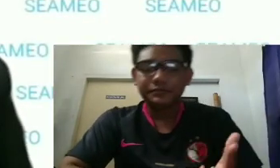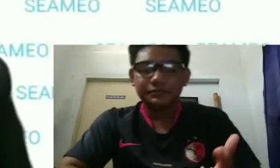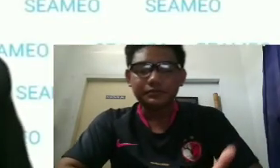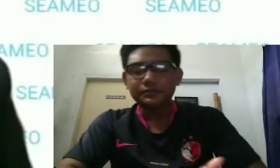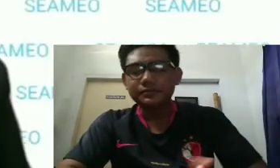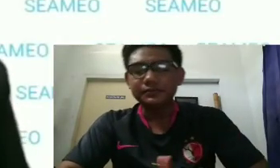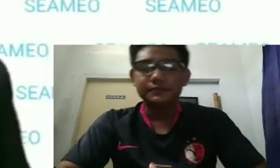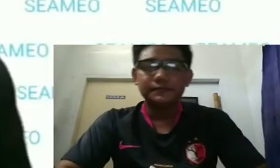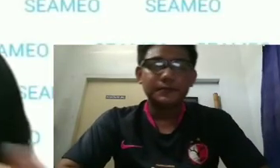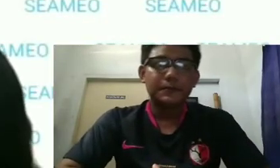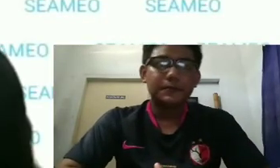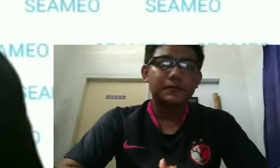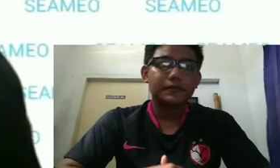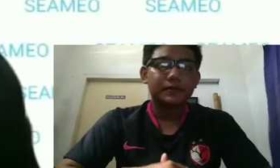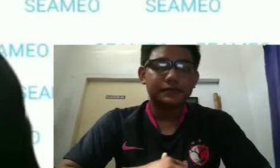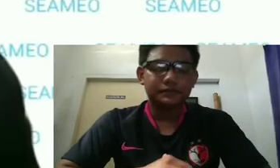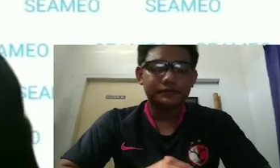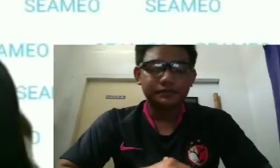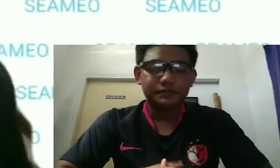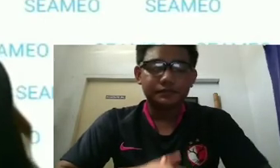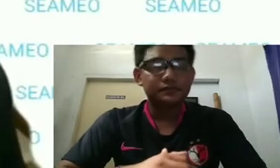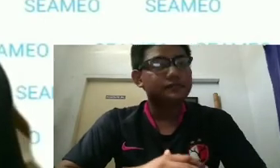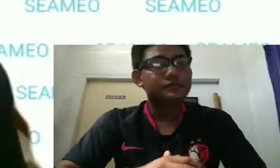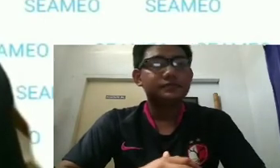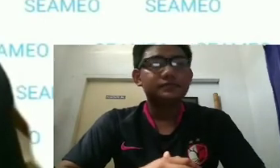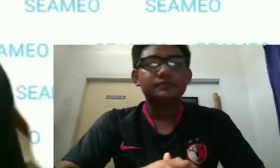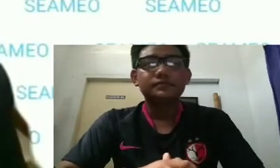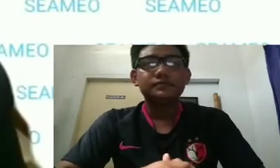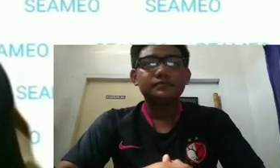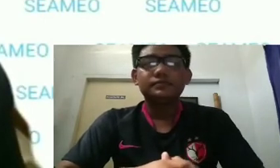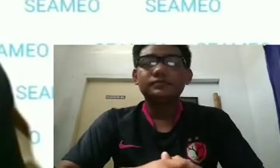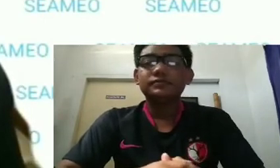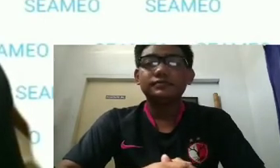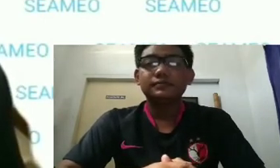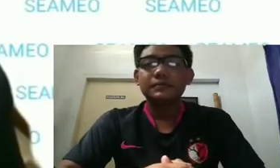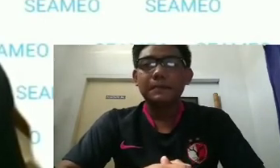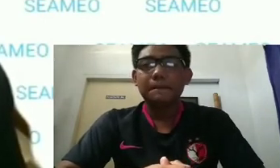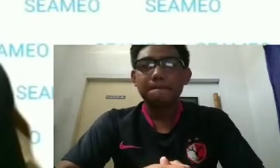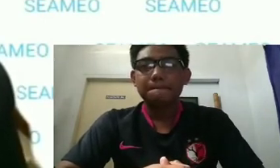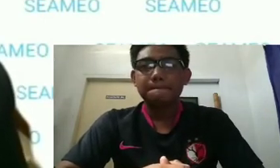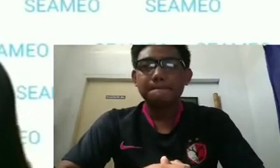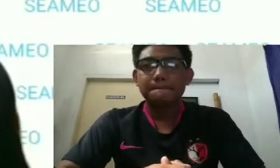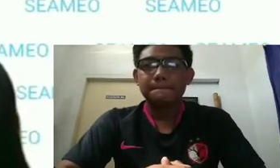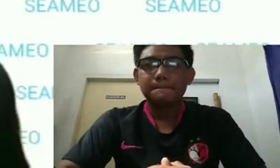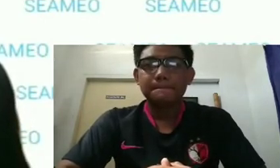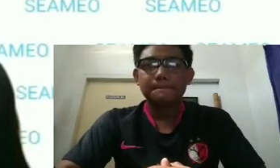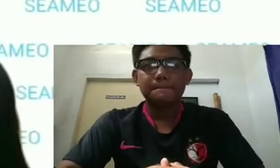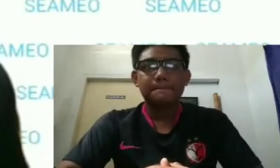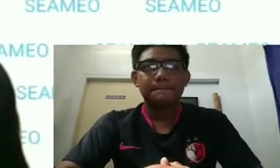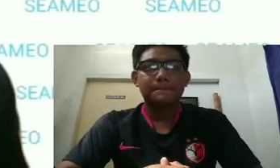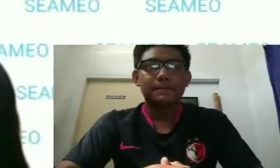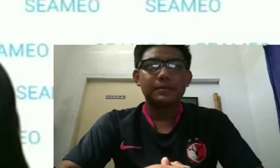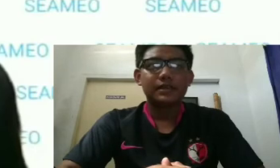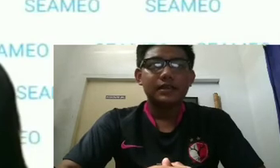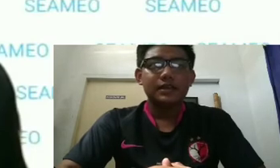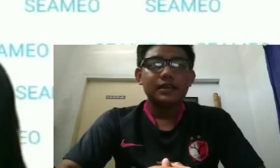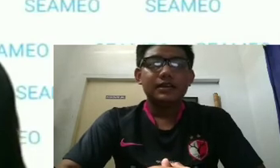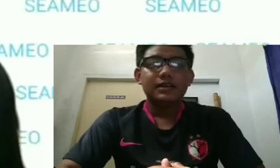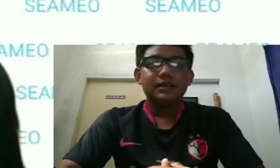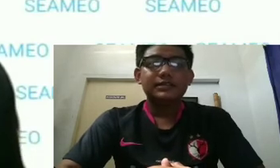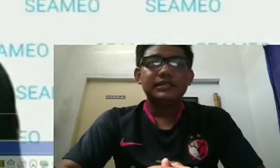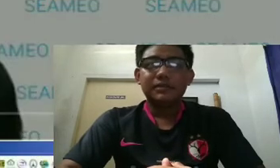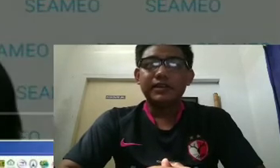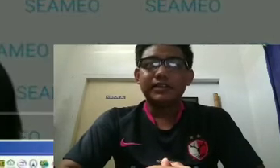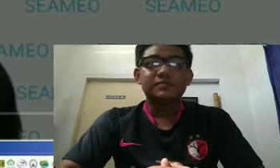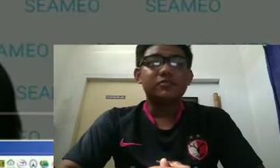Sawadee ka to our school leaders, educators, teachers, students from all senior member countries